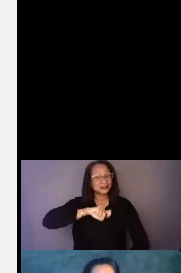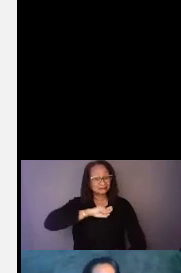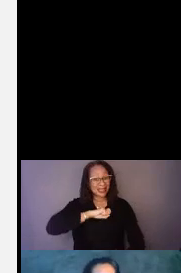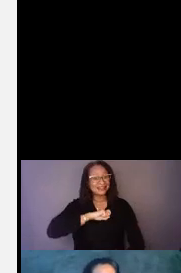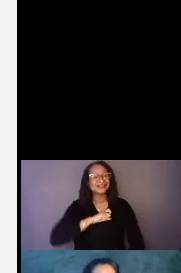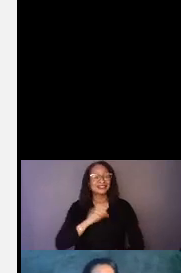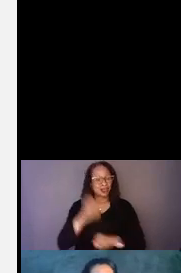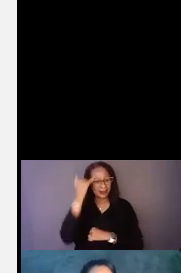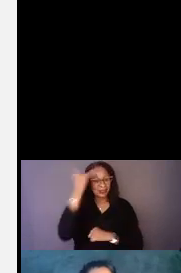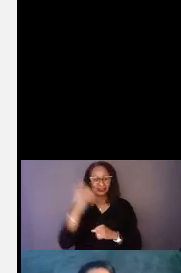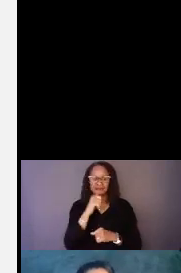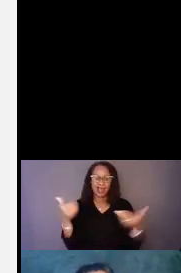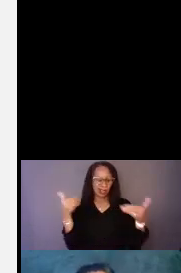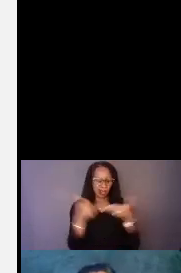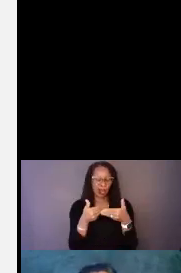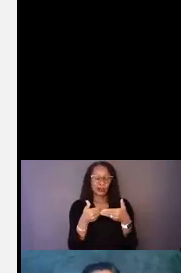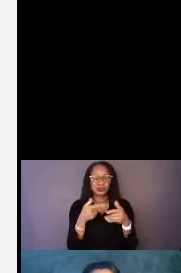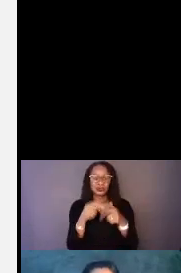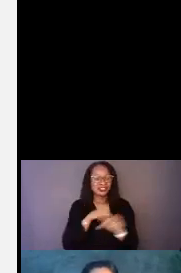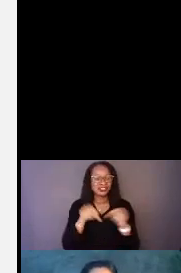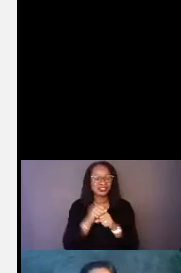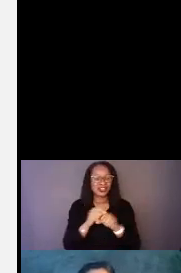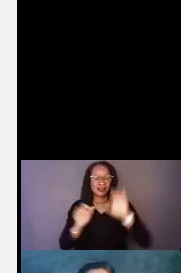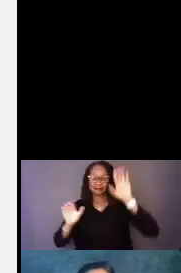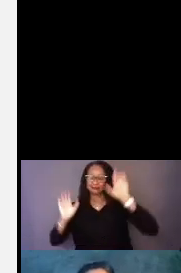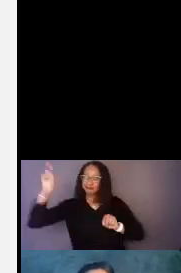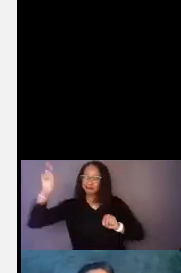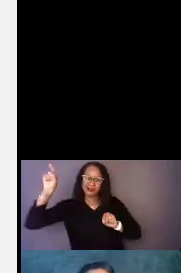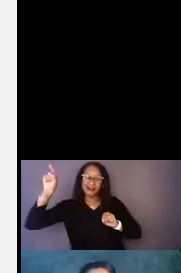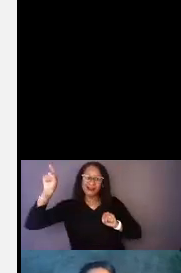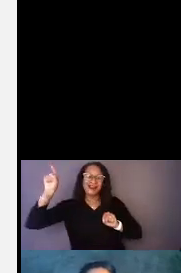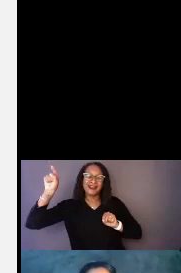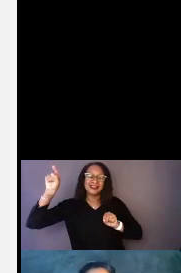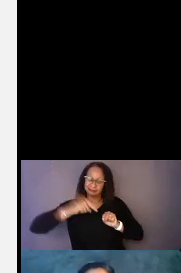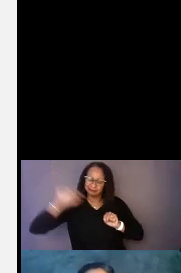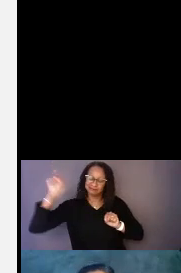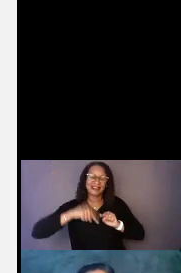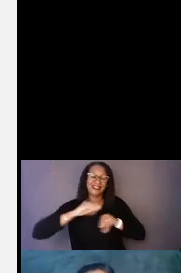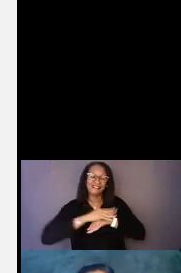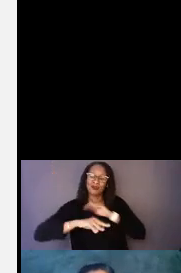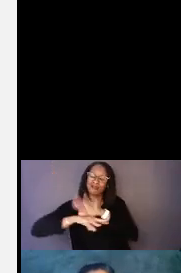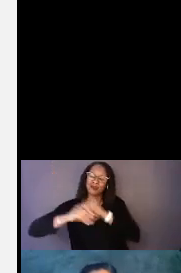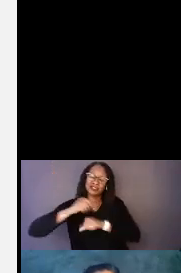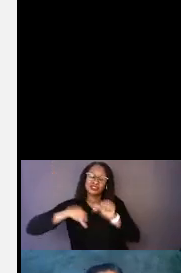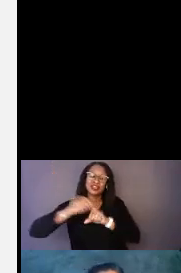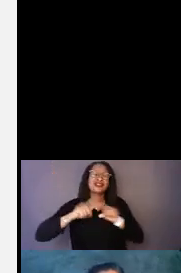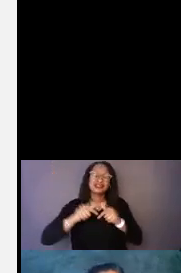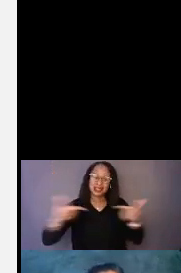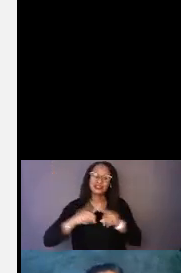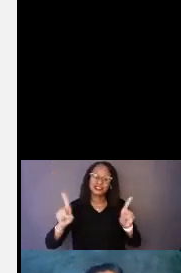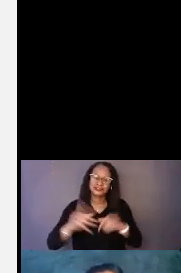imagine they're not even near close to each other in order to influence each other. So the languages are different, definitely different.